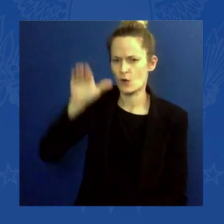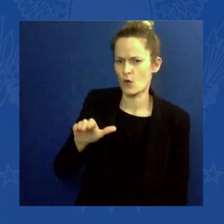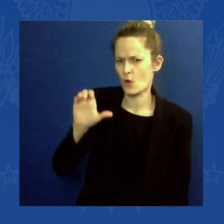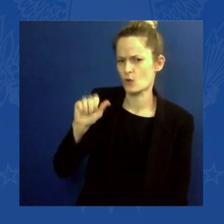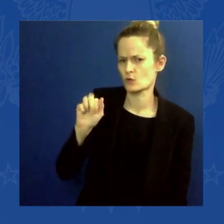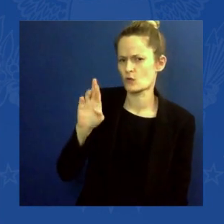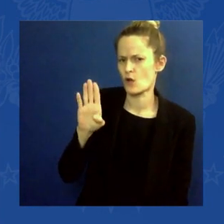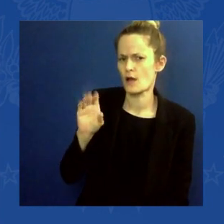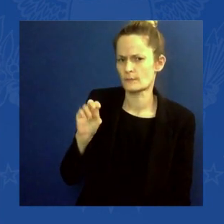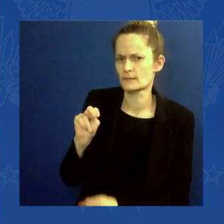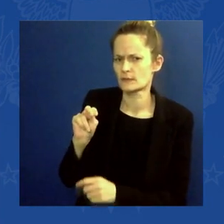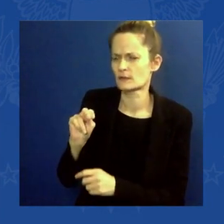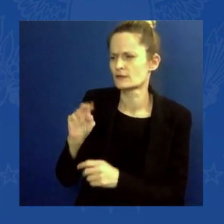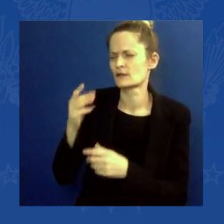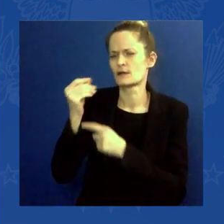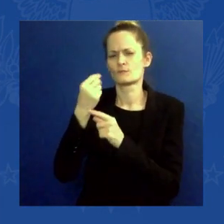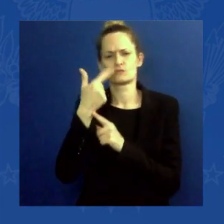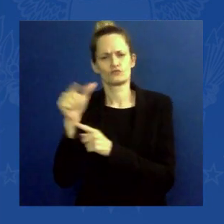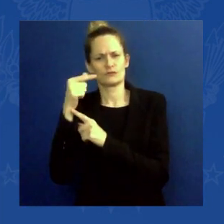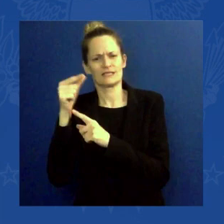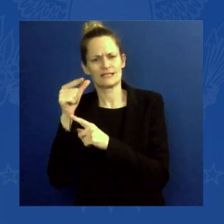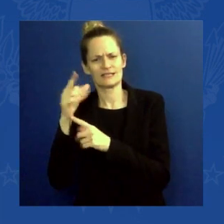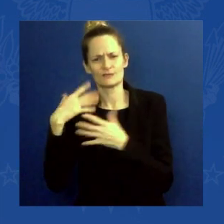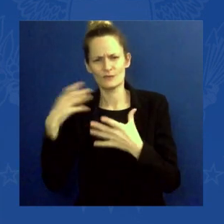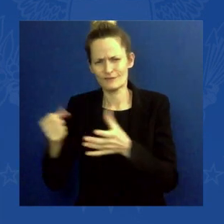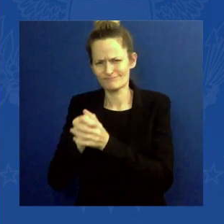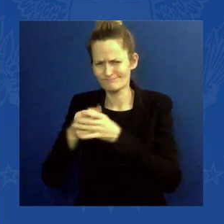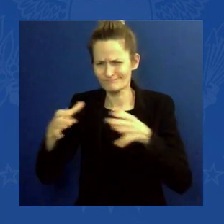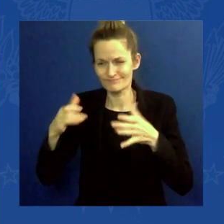States, Joe Biden. The Thanks, Governor.